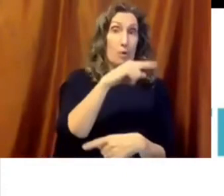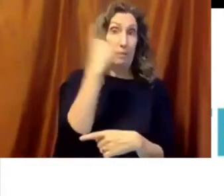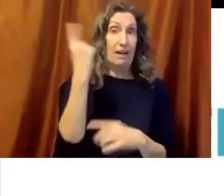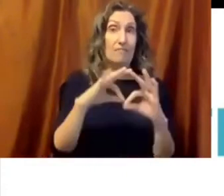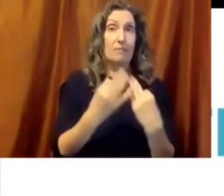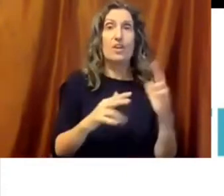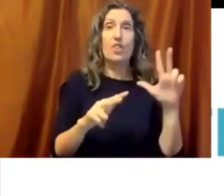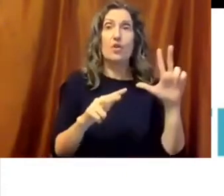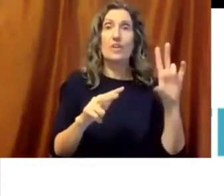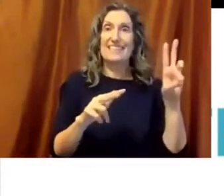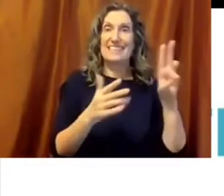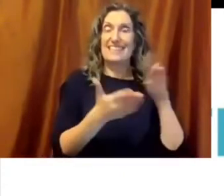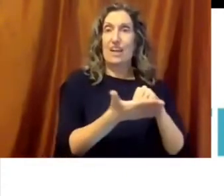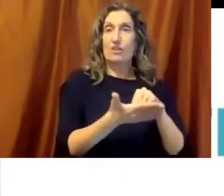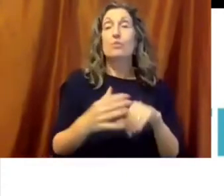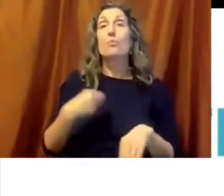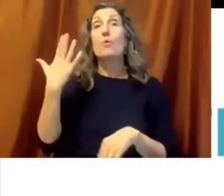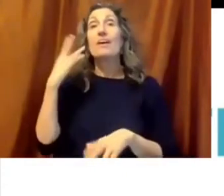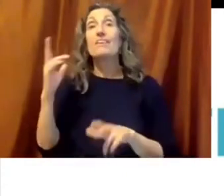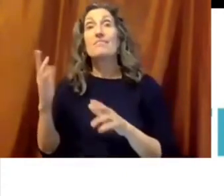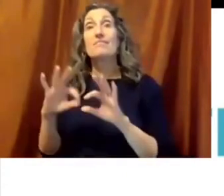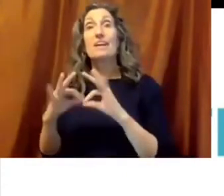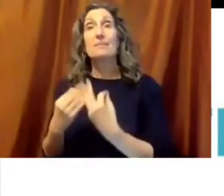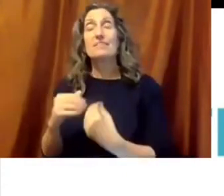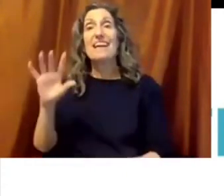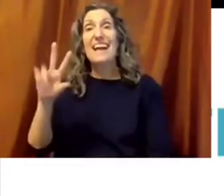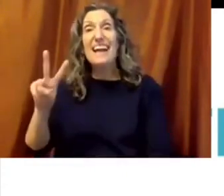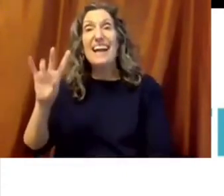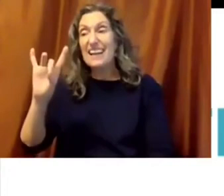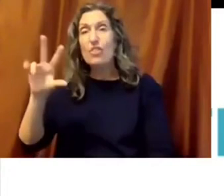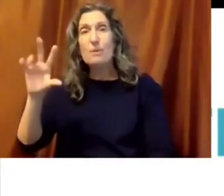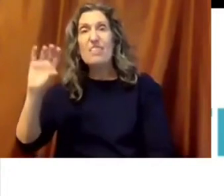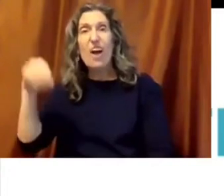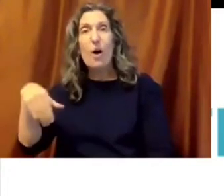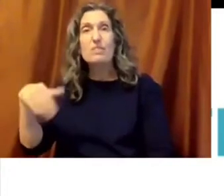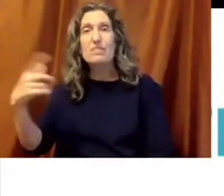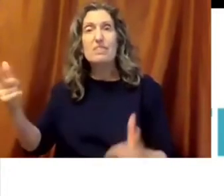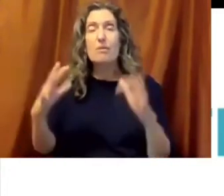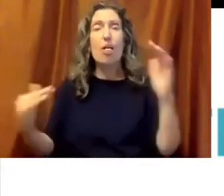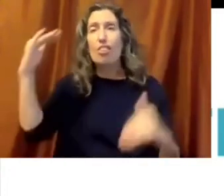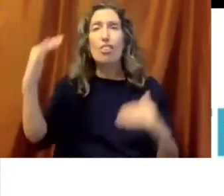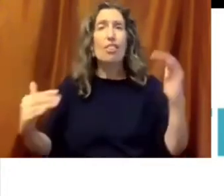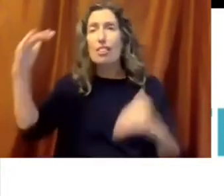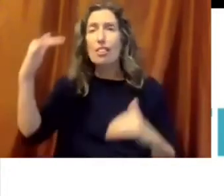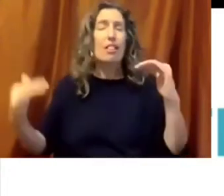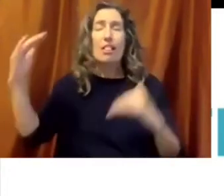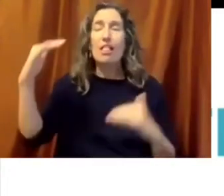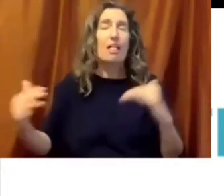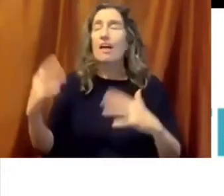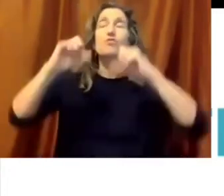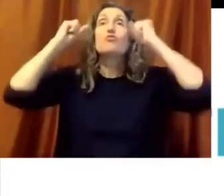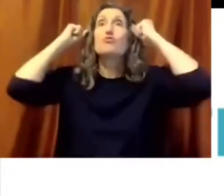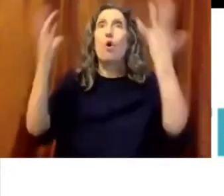across the state. It's 80,000 for white families. So 83,000, excuse me. So there are so, and then COVID itself, so many